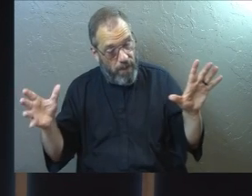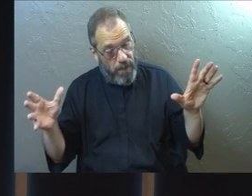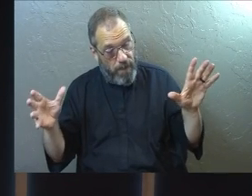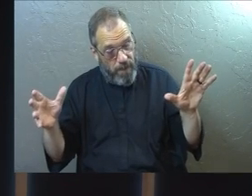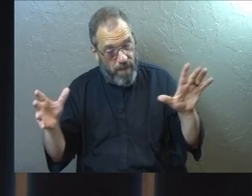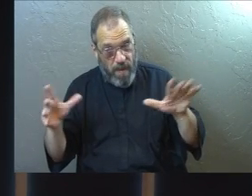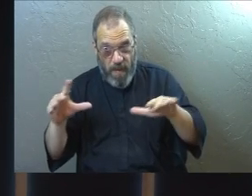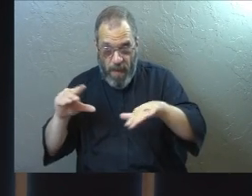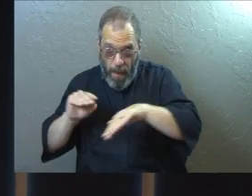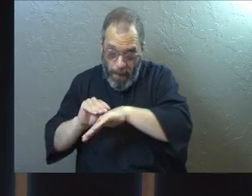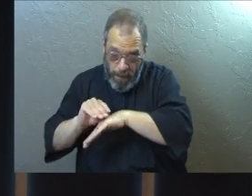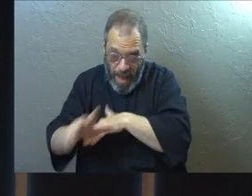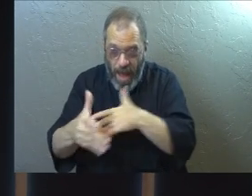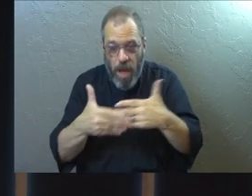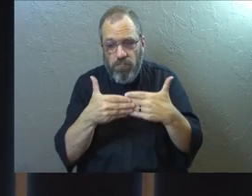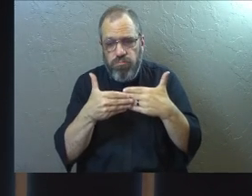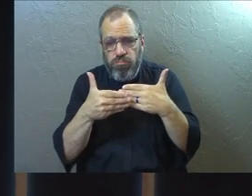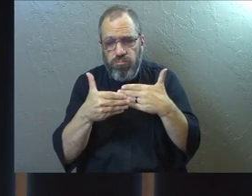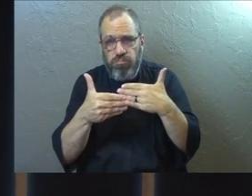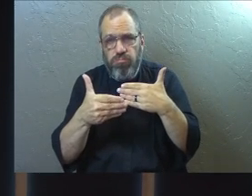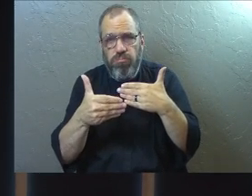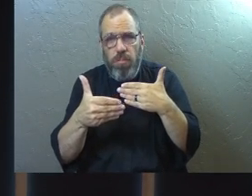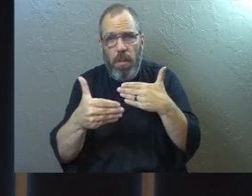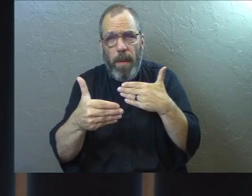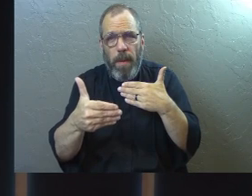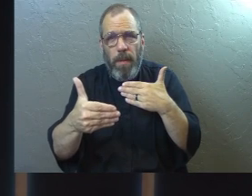that will have impact for generations to come?